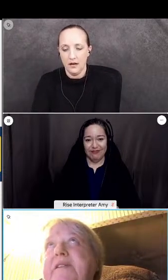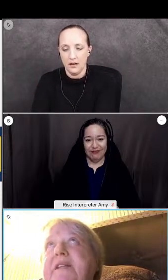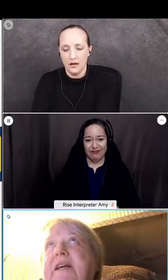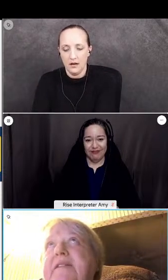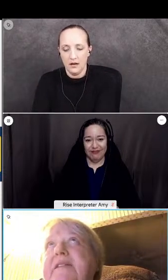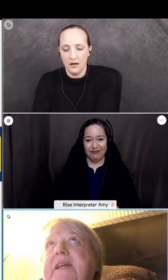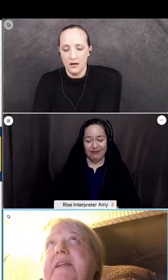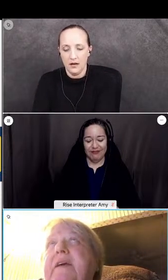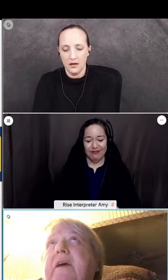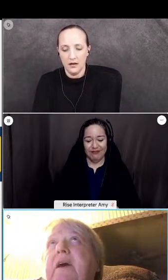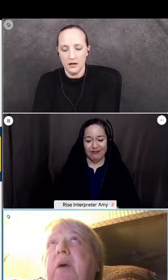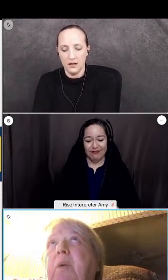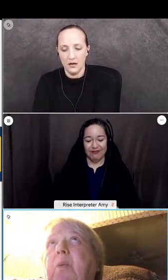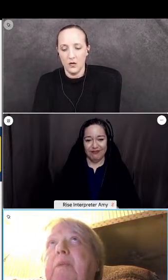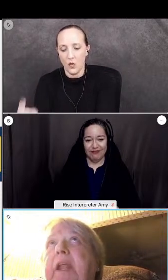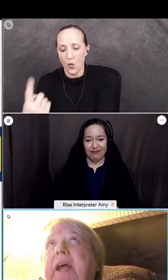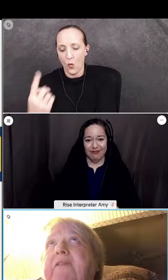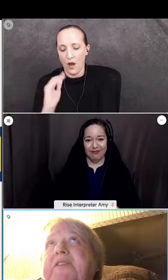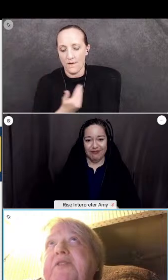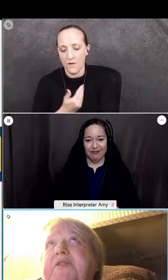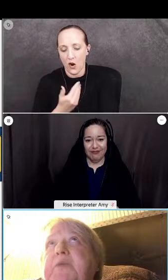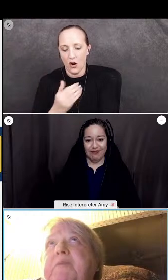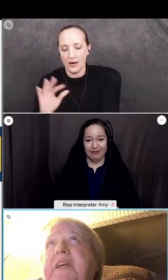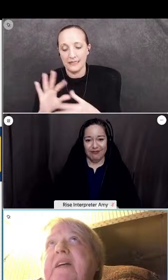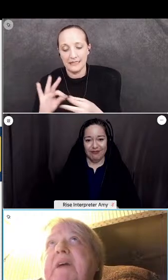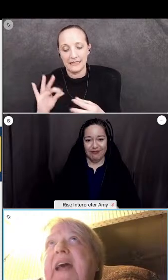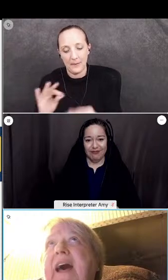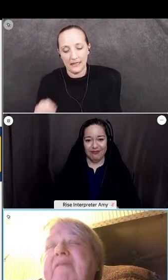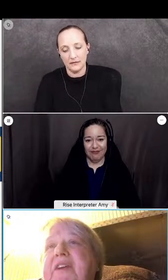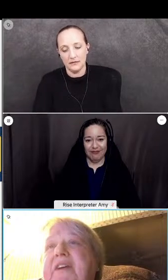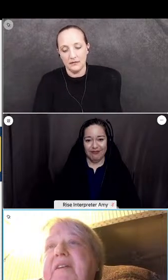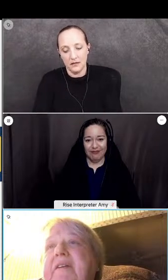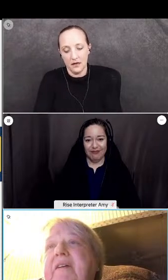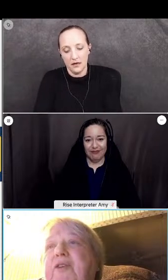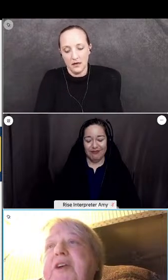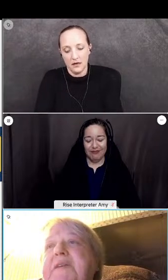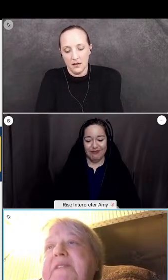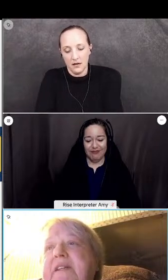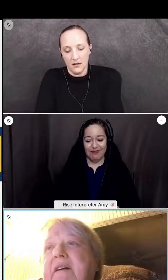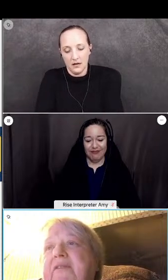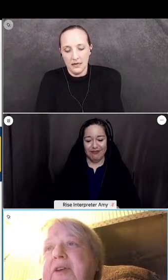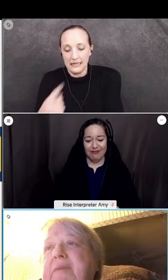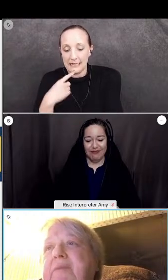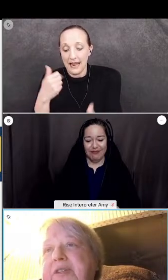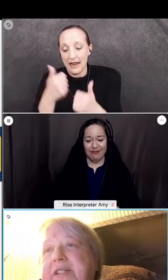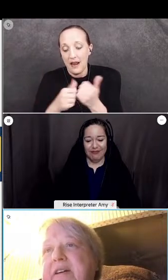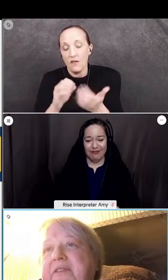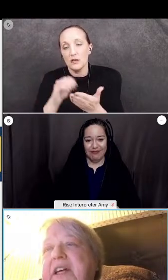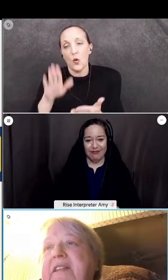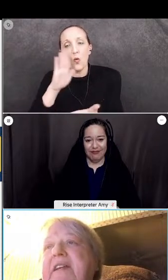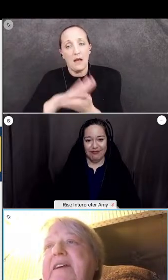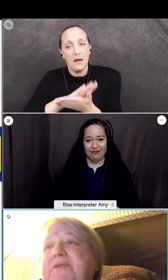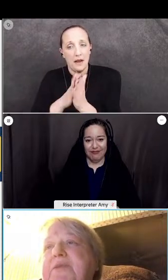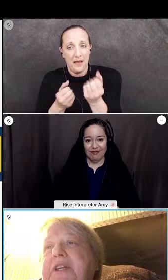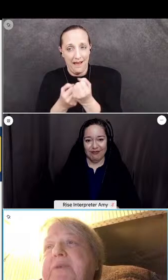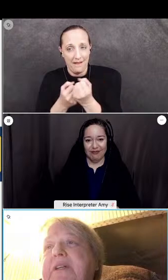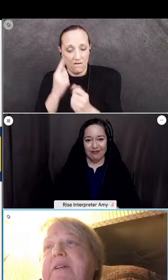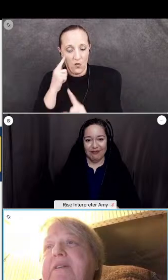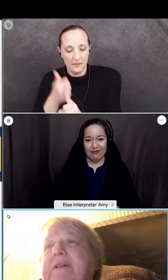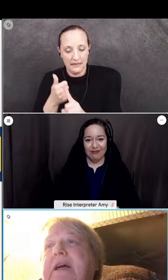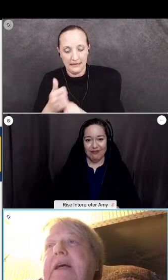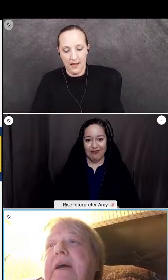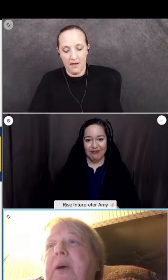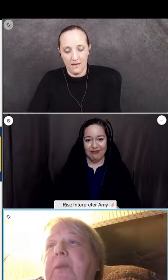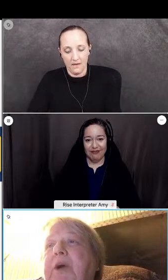statements in one of the slides that said that every student will become an advocate for himself or him or herself and i think that's